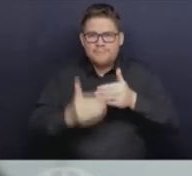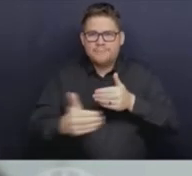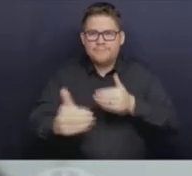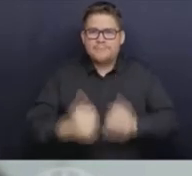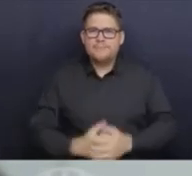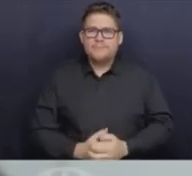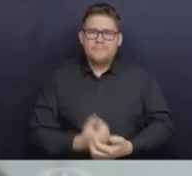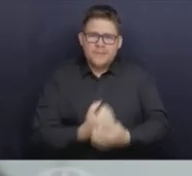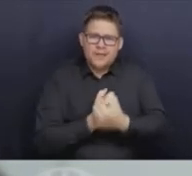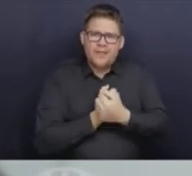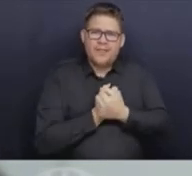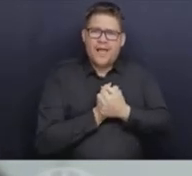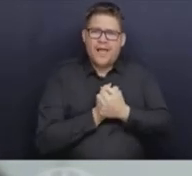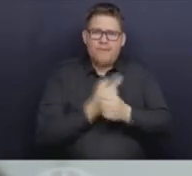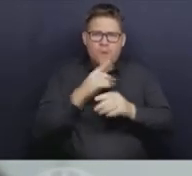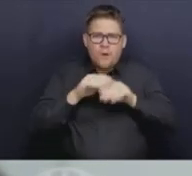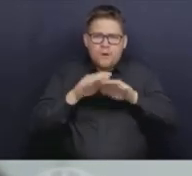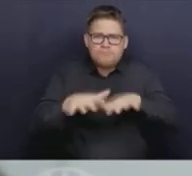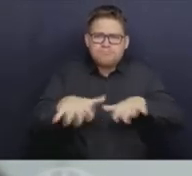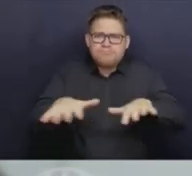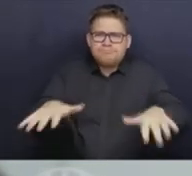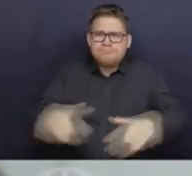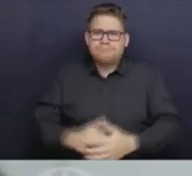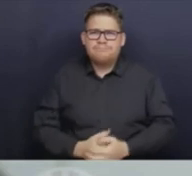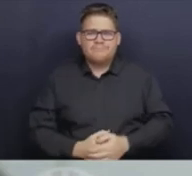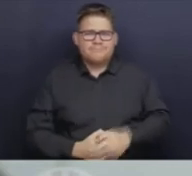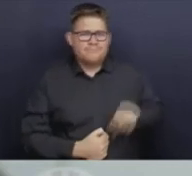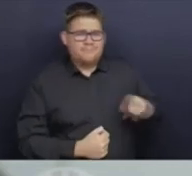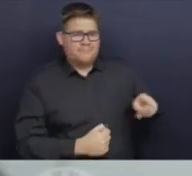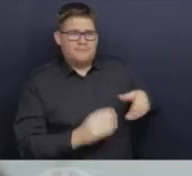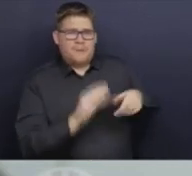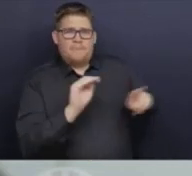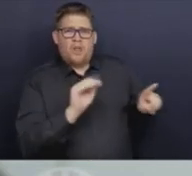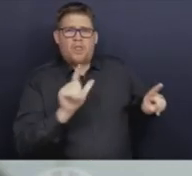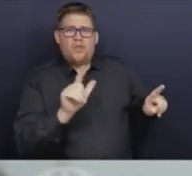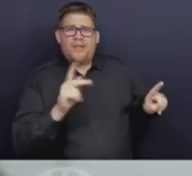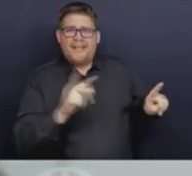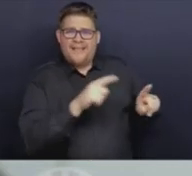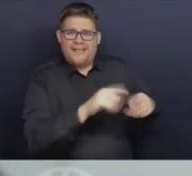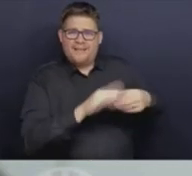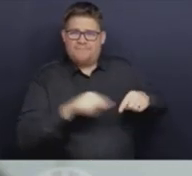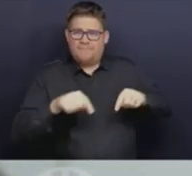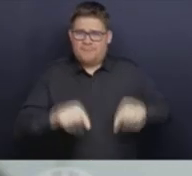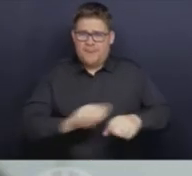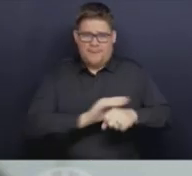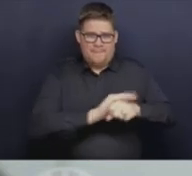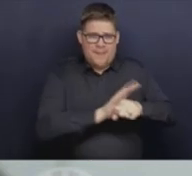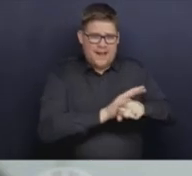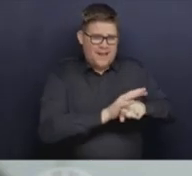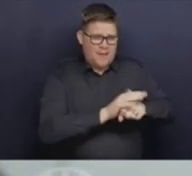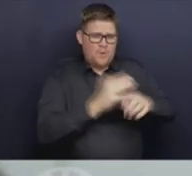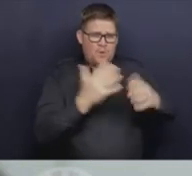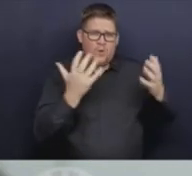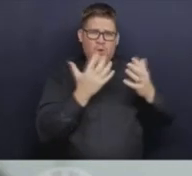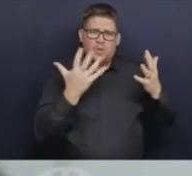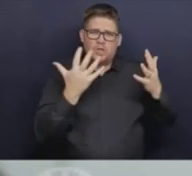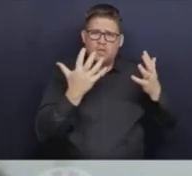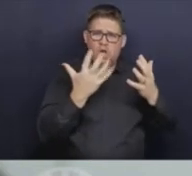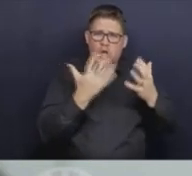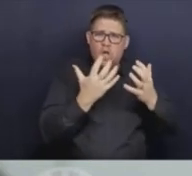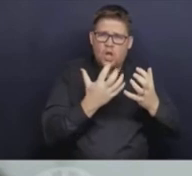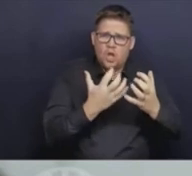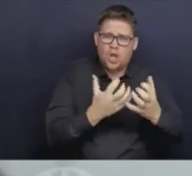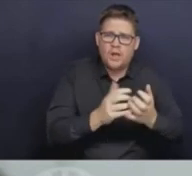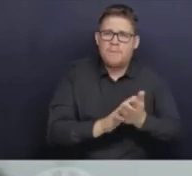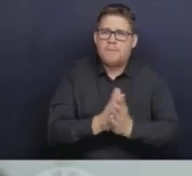that darkness and how we are emerging from this last three years of this pandemic. So today, I'm going to give an